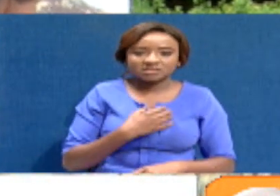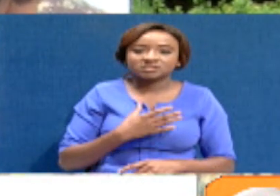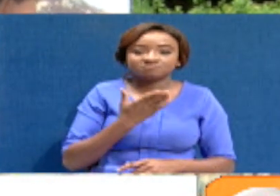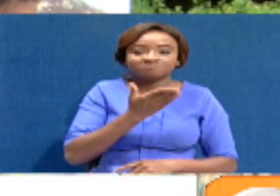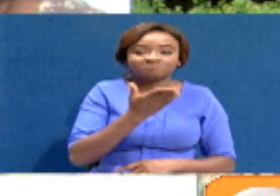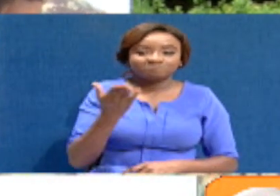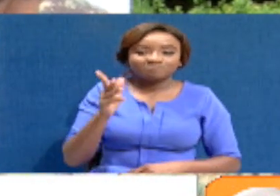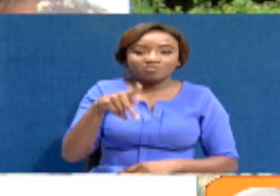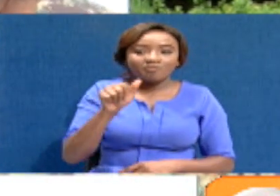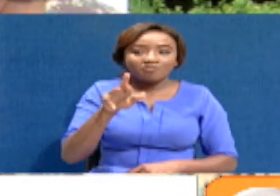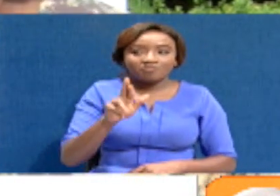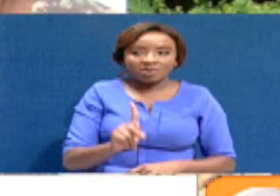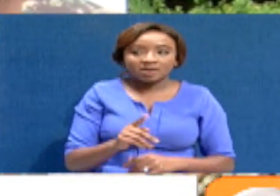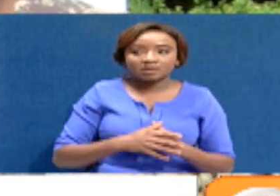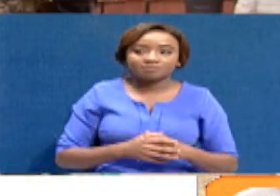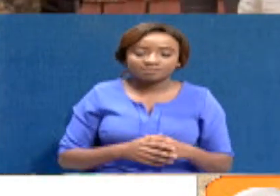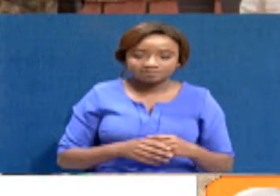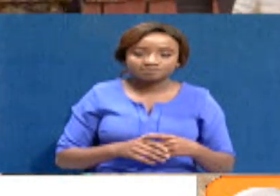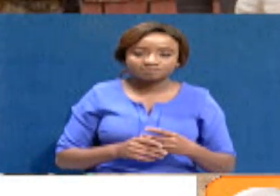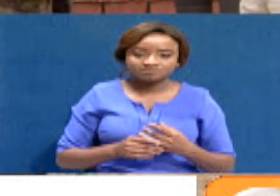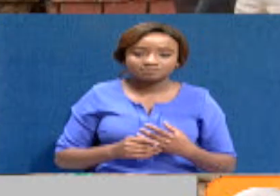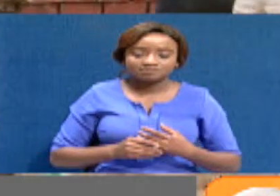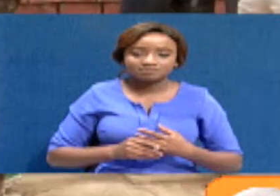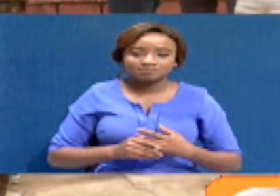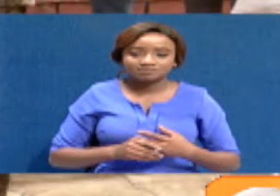meets the eye when it comes to visiting parks.